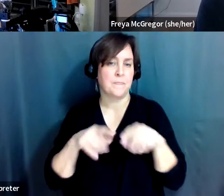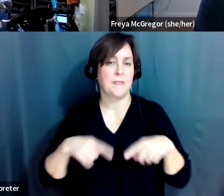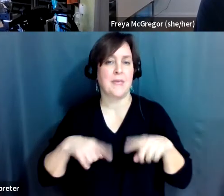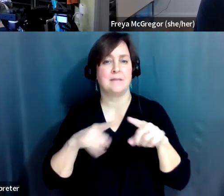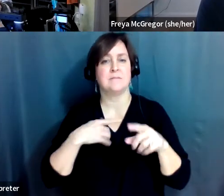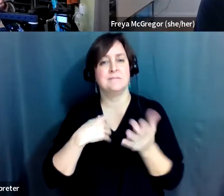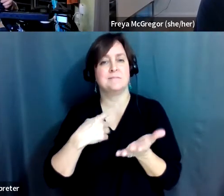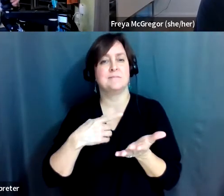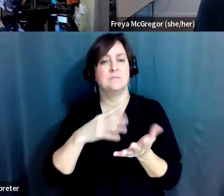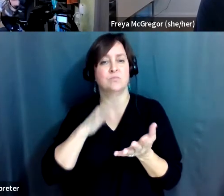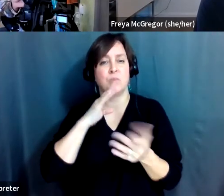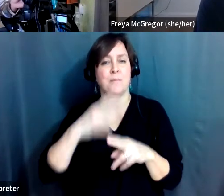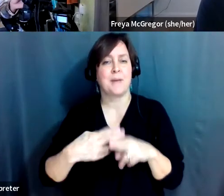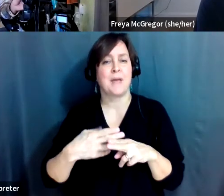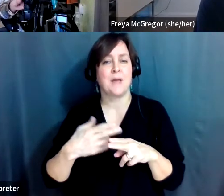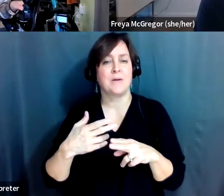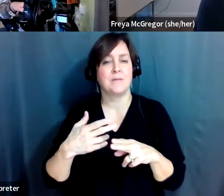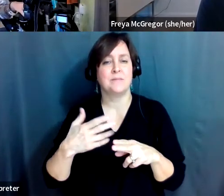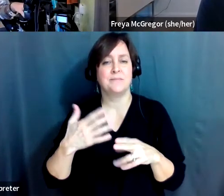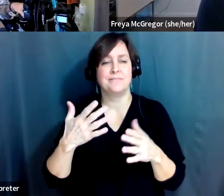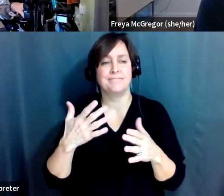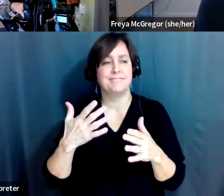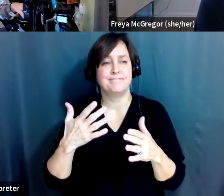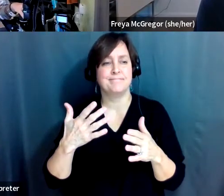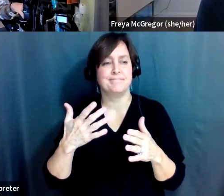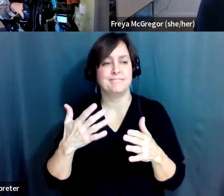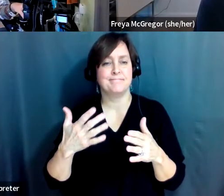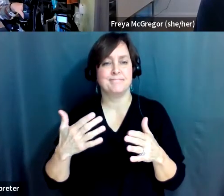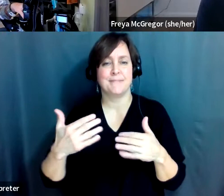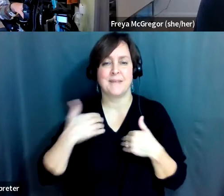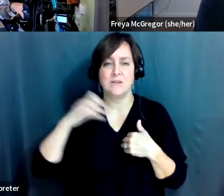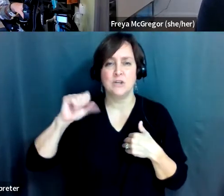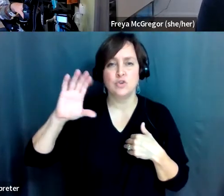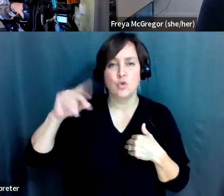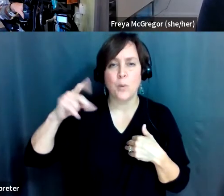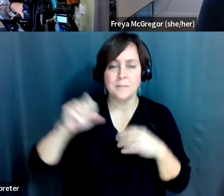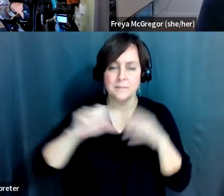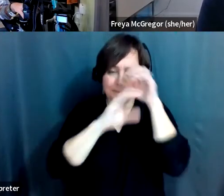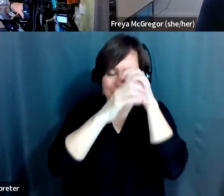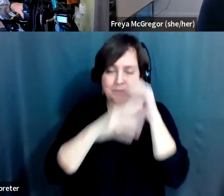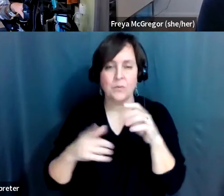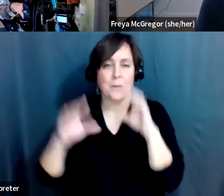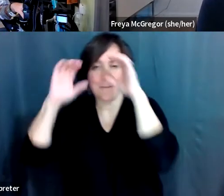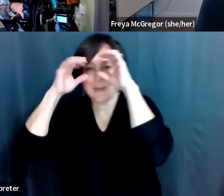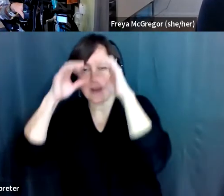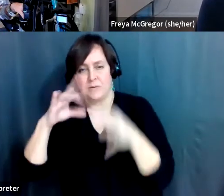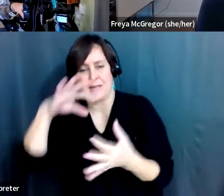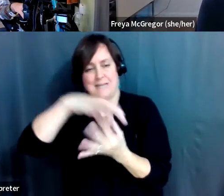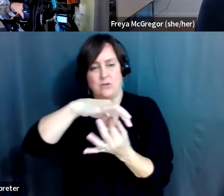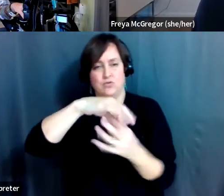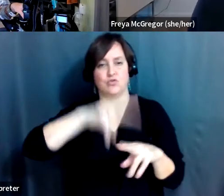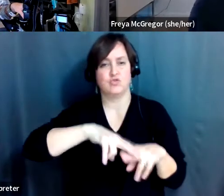having scopes or binoculars attached to the chair.